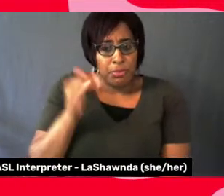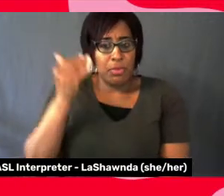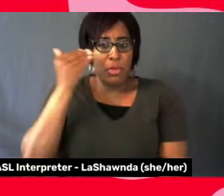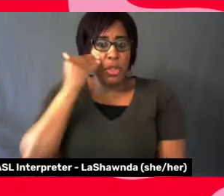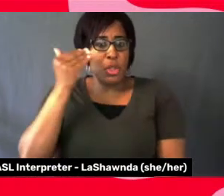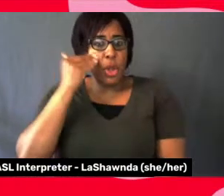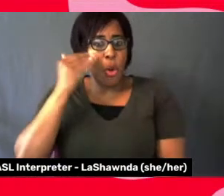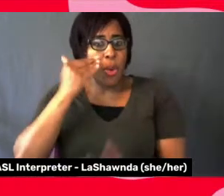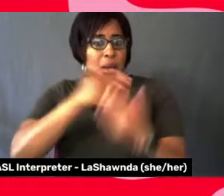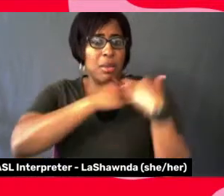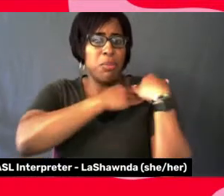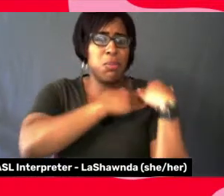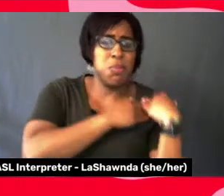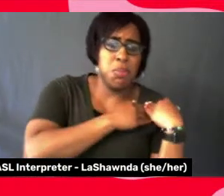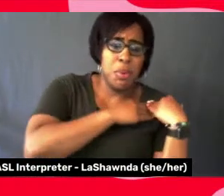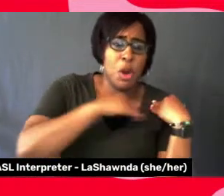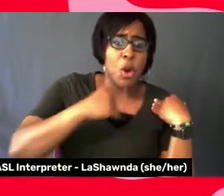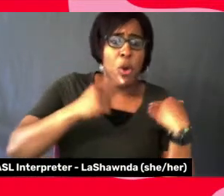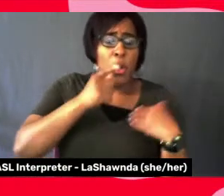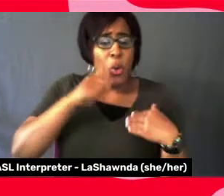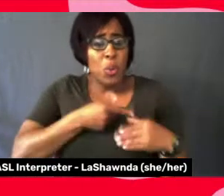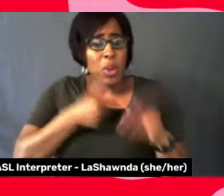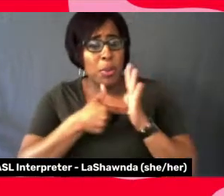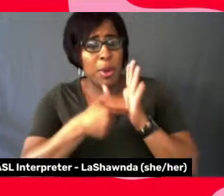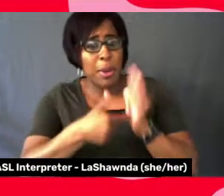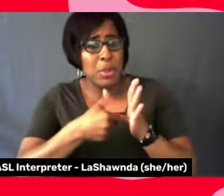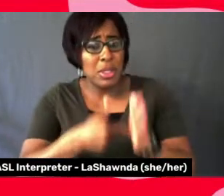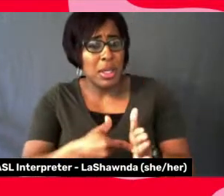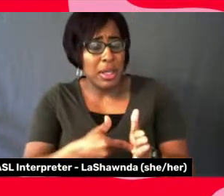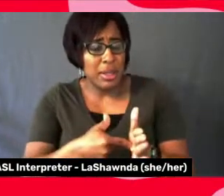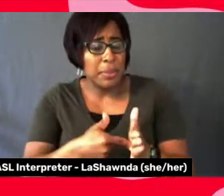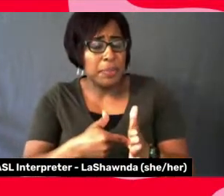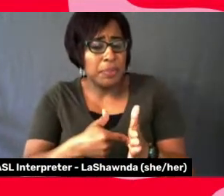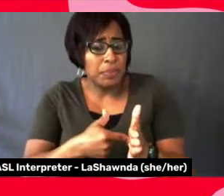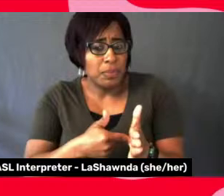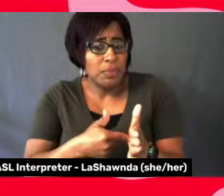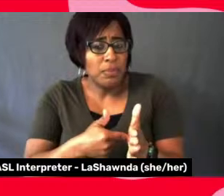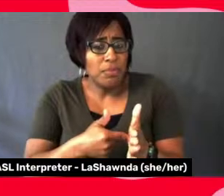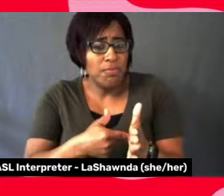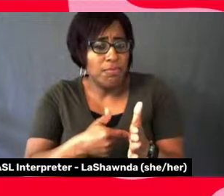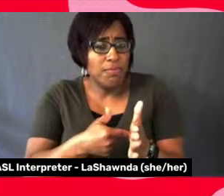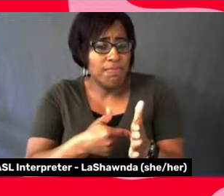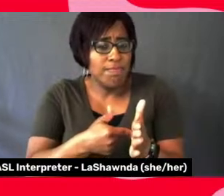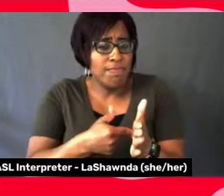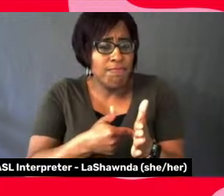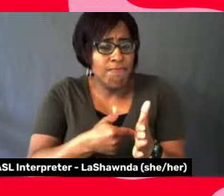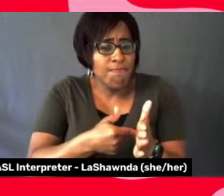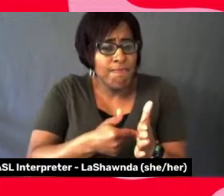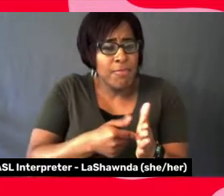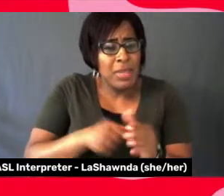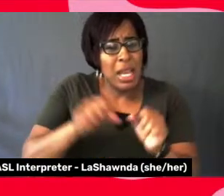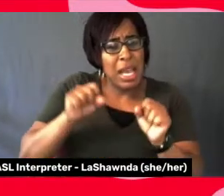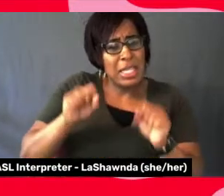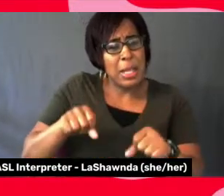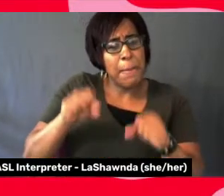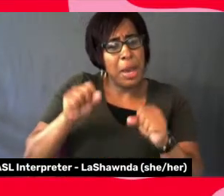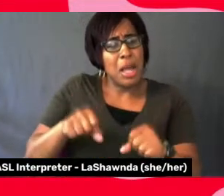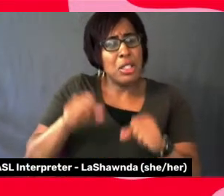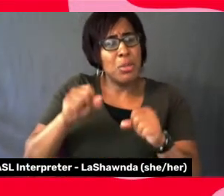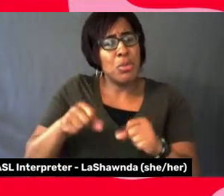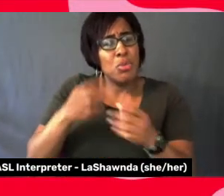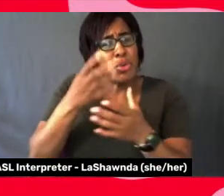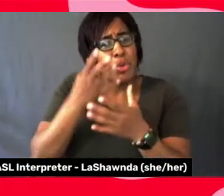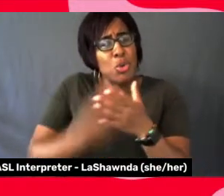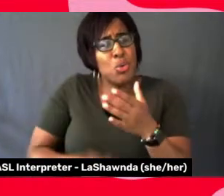who we have to represent, um, is it possible to lose your authenticity in that when